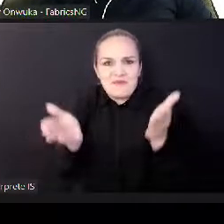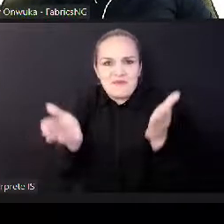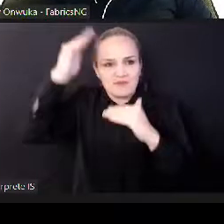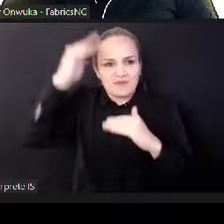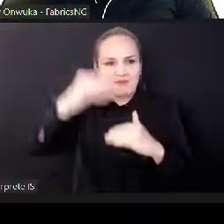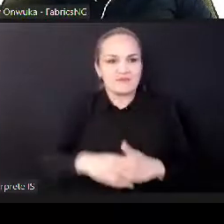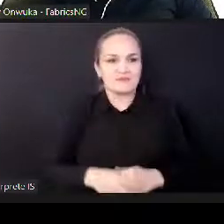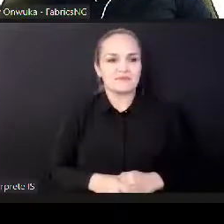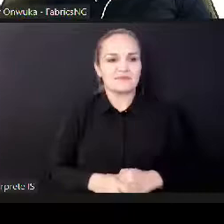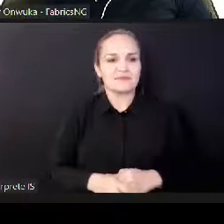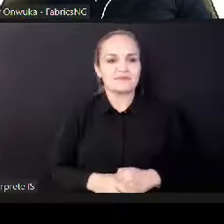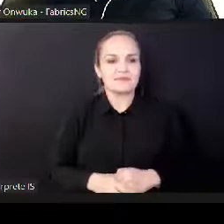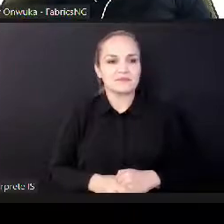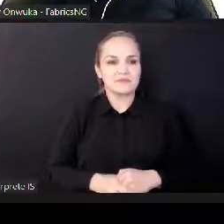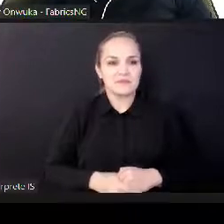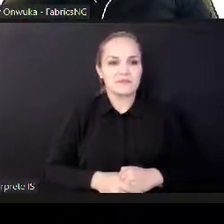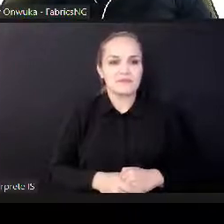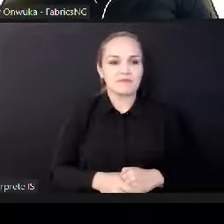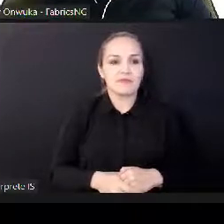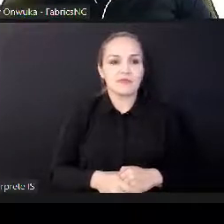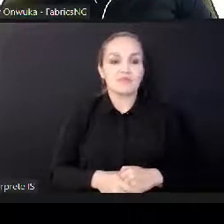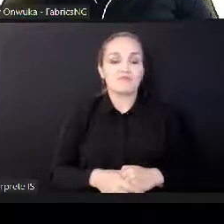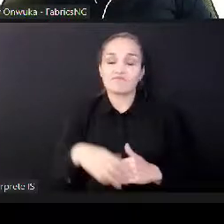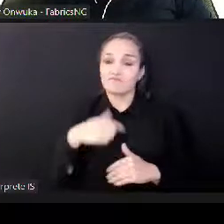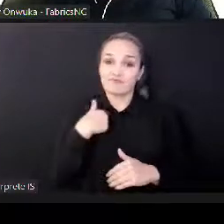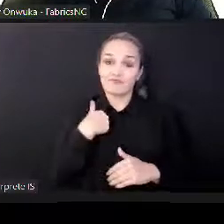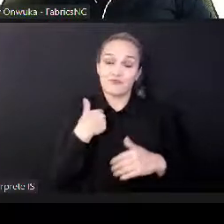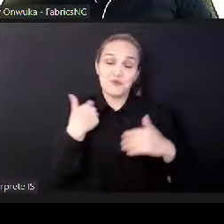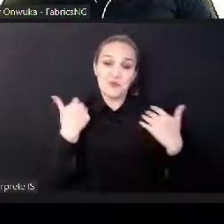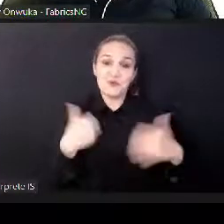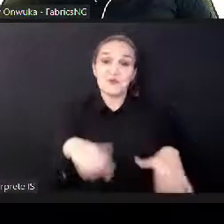for a lot longer than 45 minutes